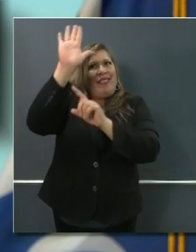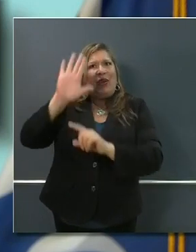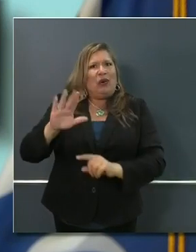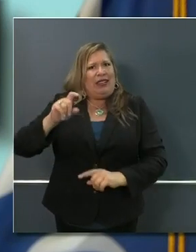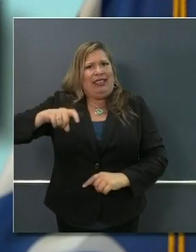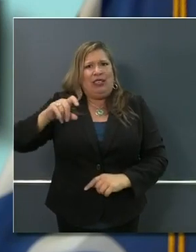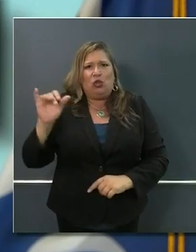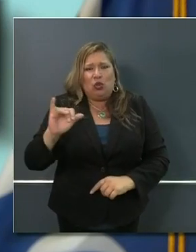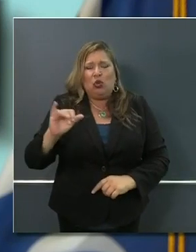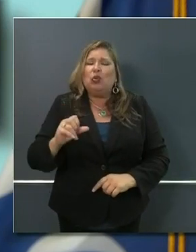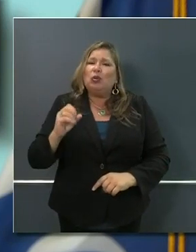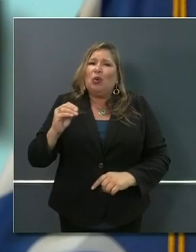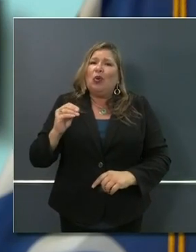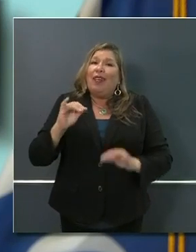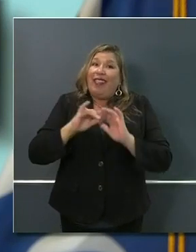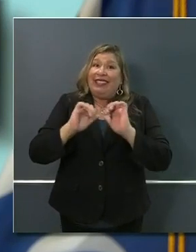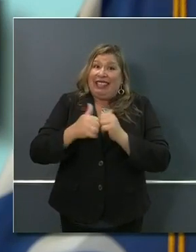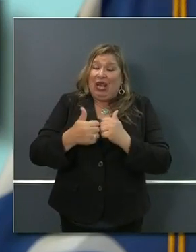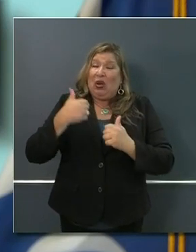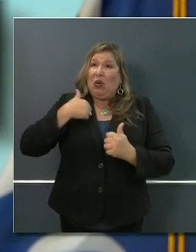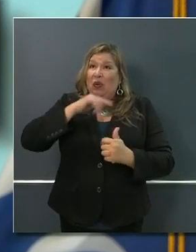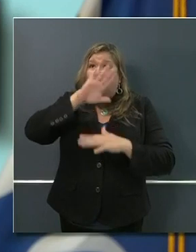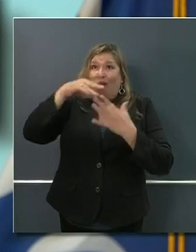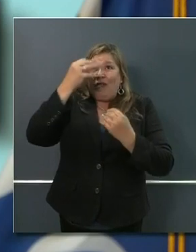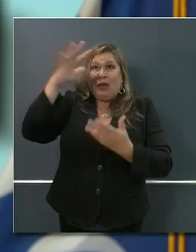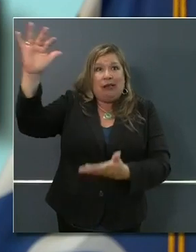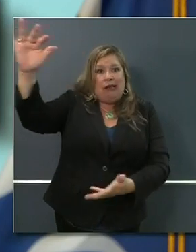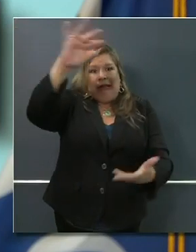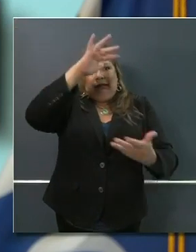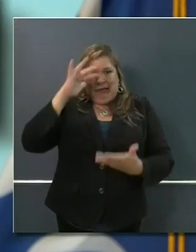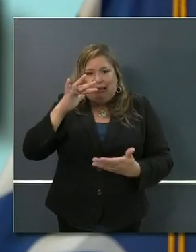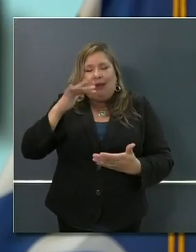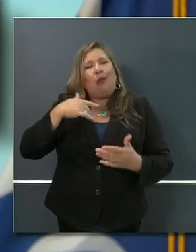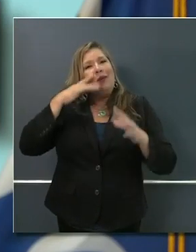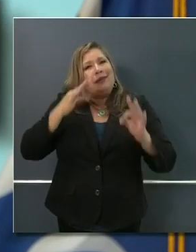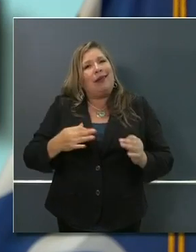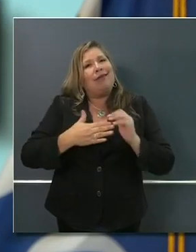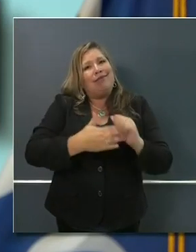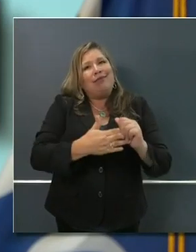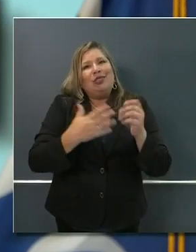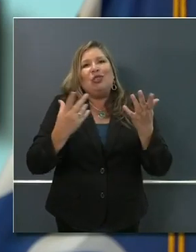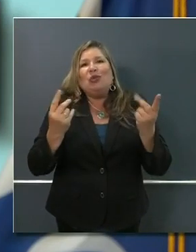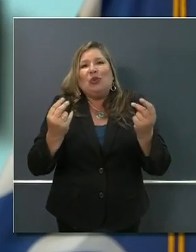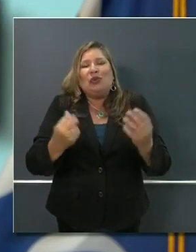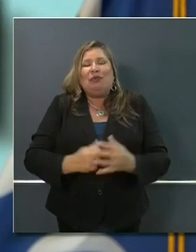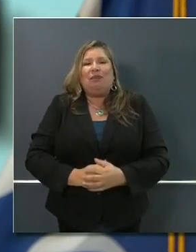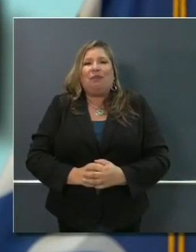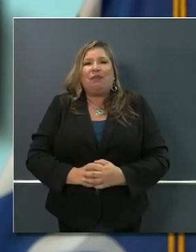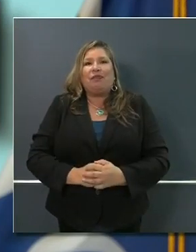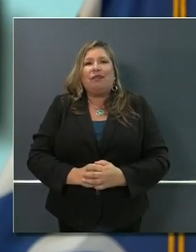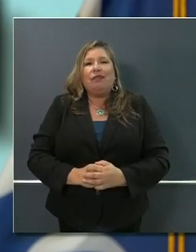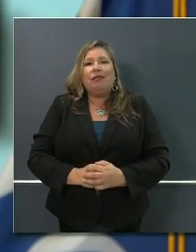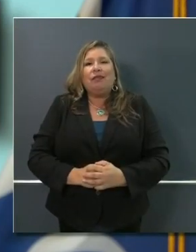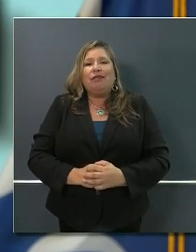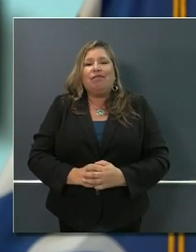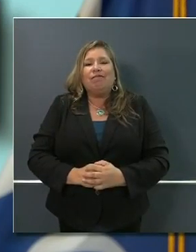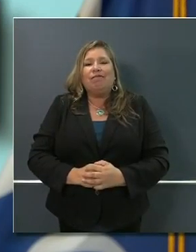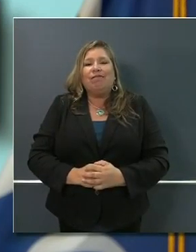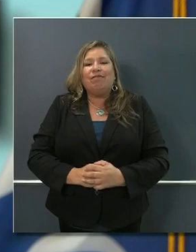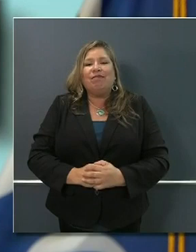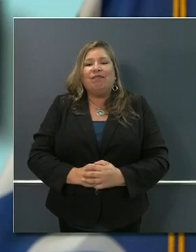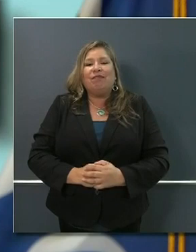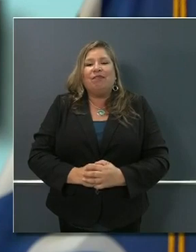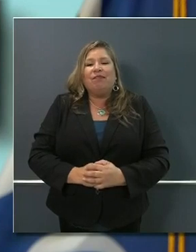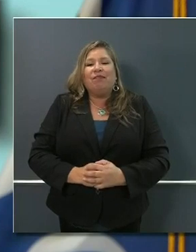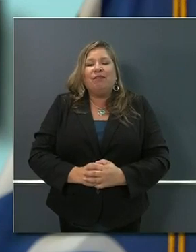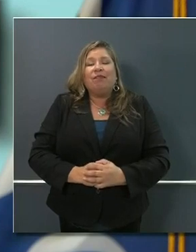things and the framework to which we are guided. Accordingly, I will say we are well in tune and in touch with